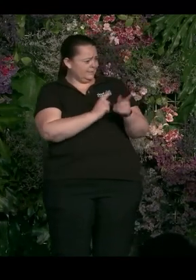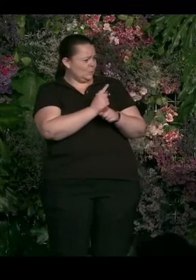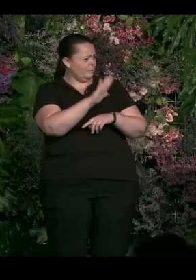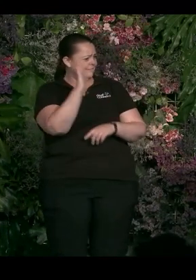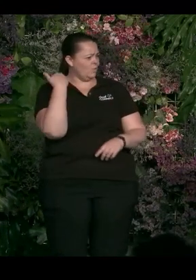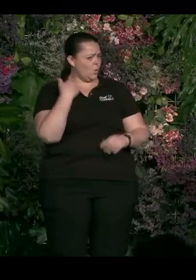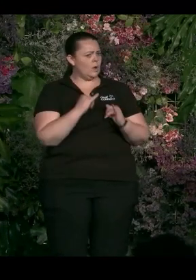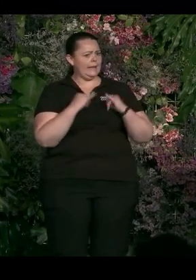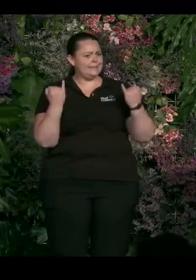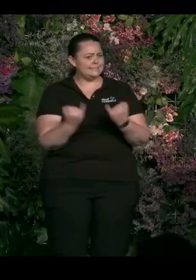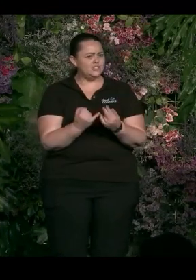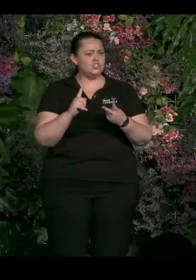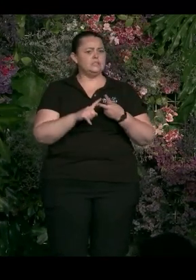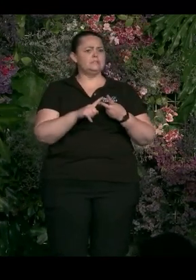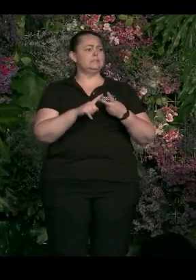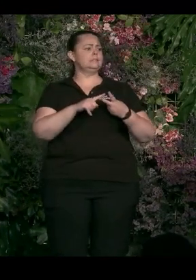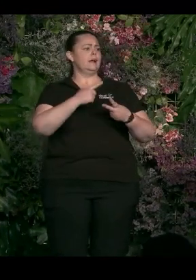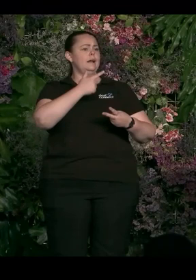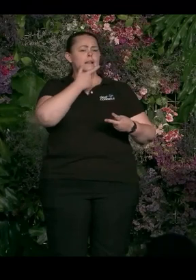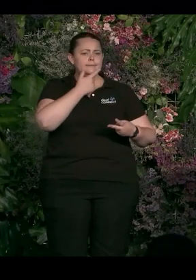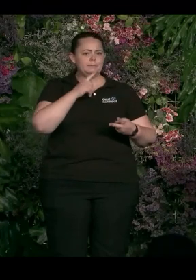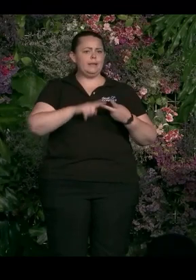And that you show up in different spaces. If I'm just Lil.